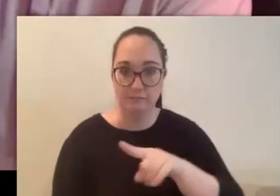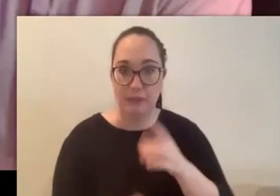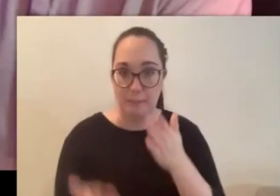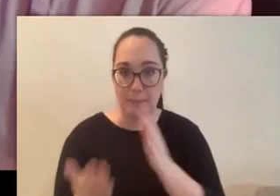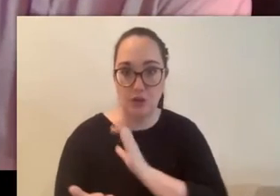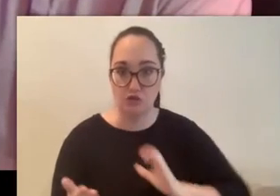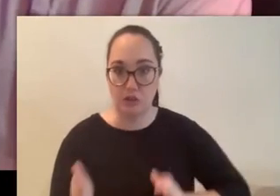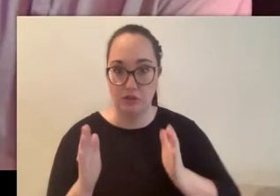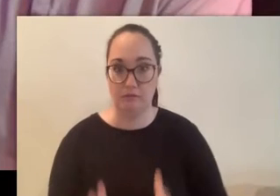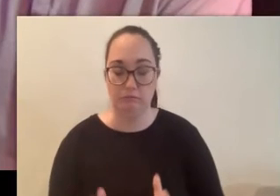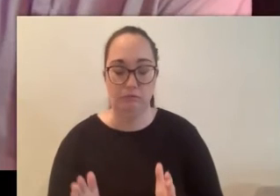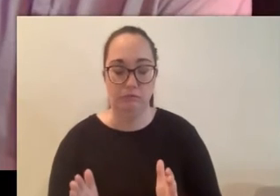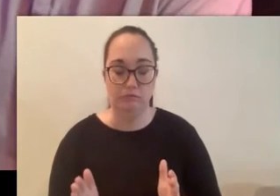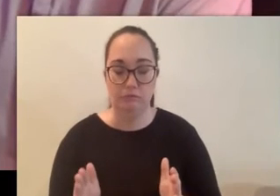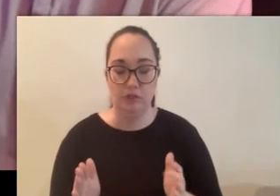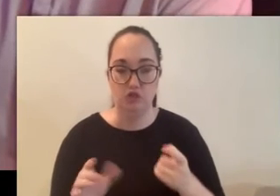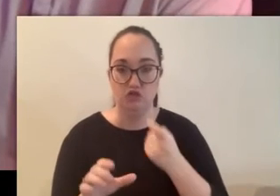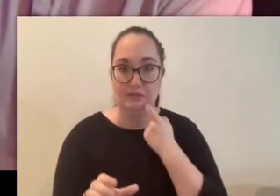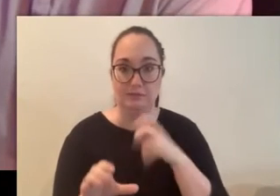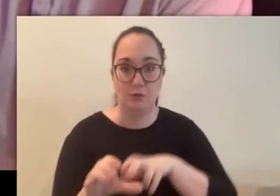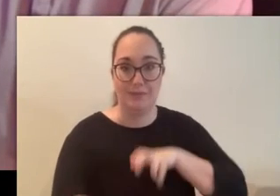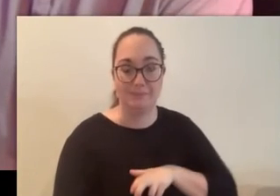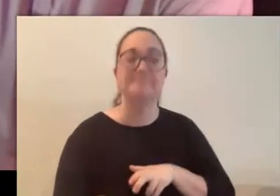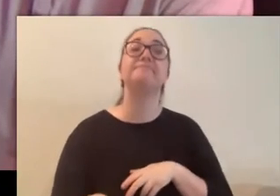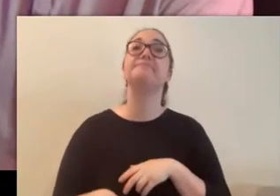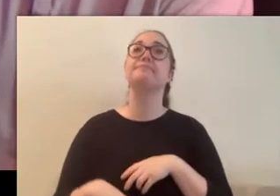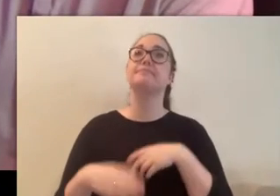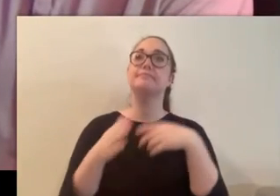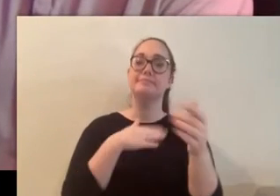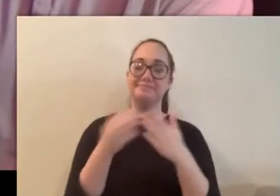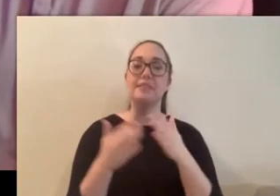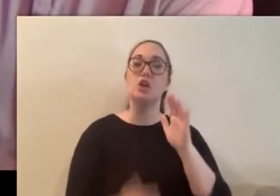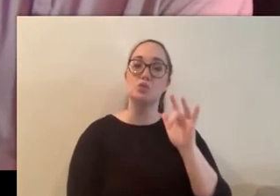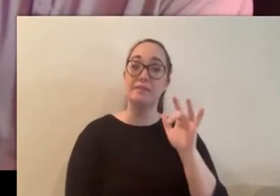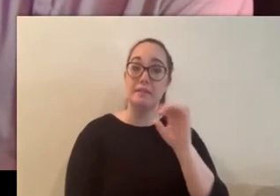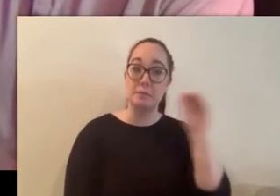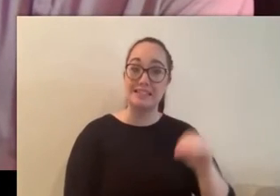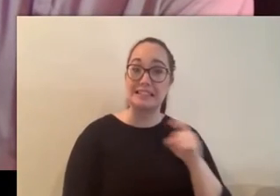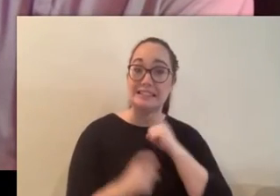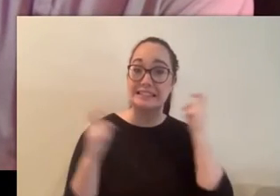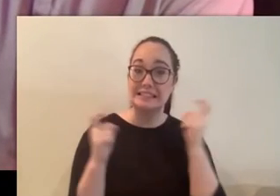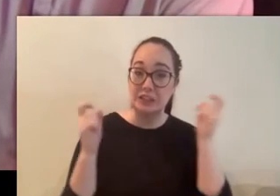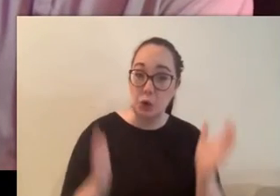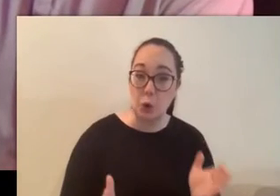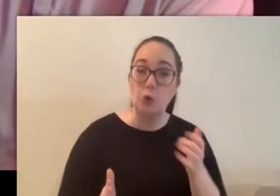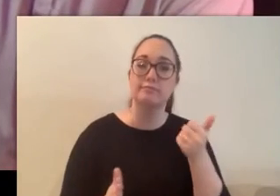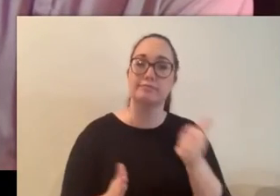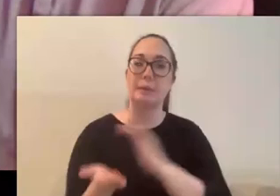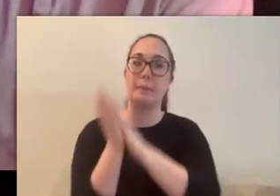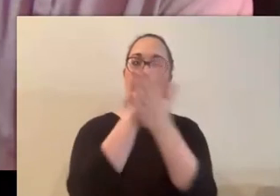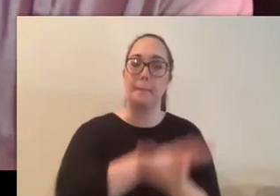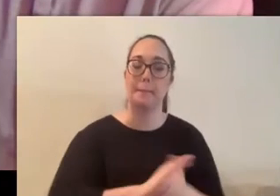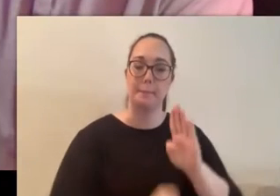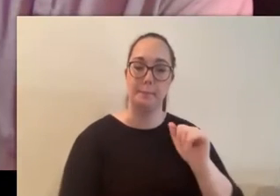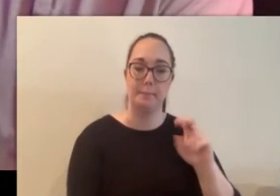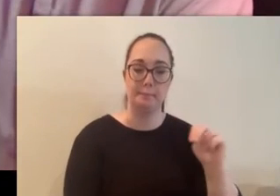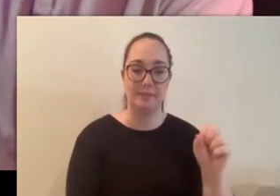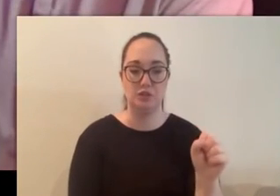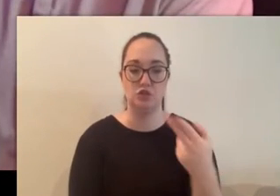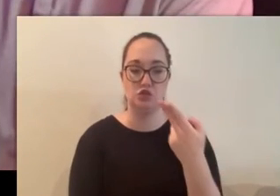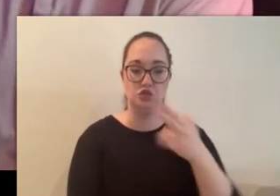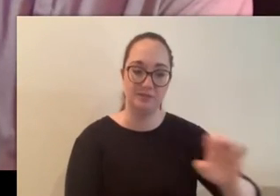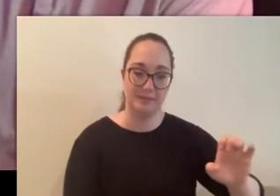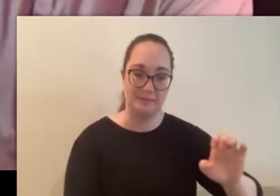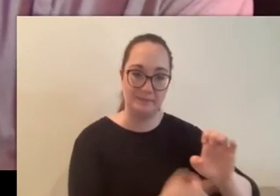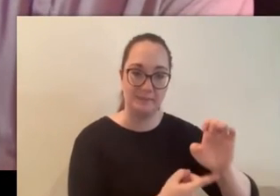sinners and punished by being doomed to become banshees according to the mythology of the banshee if she is spotted she will vanish into